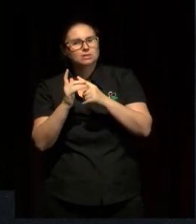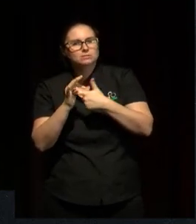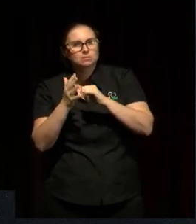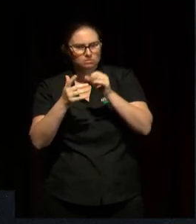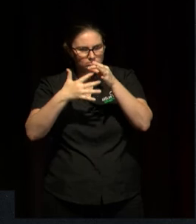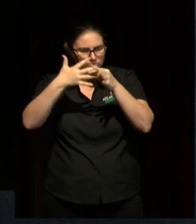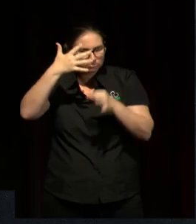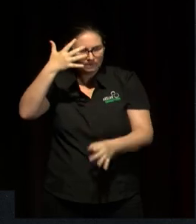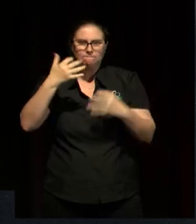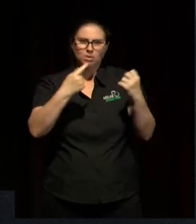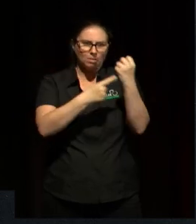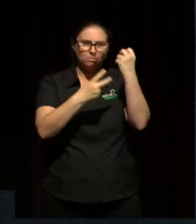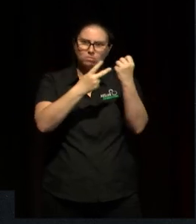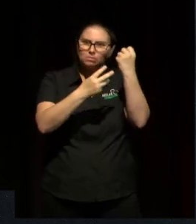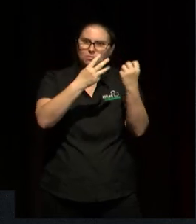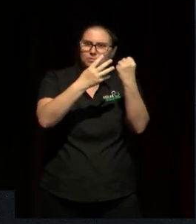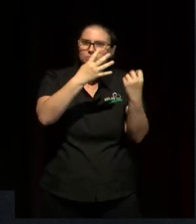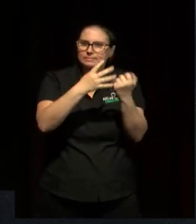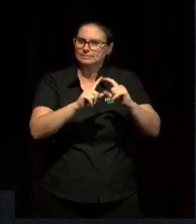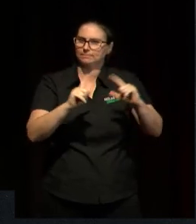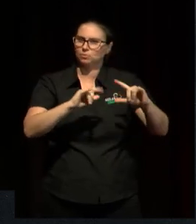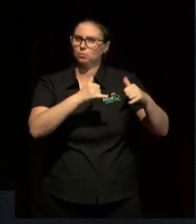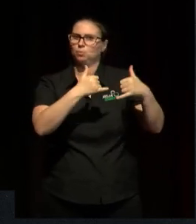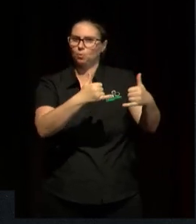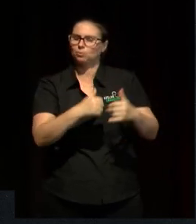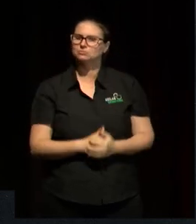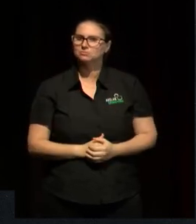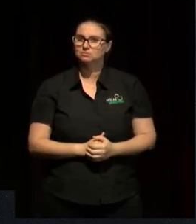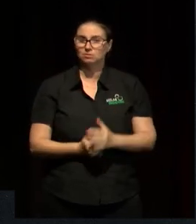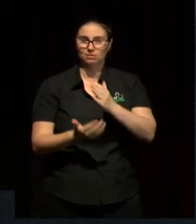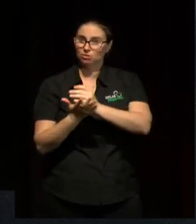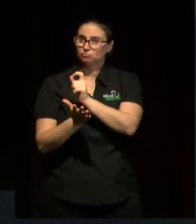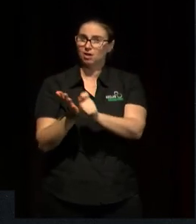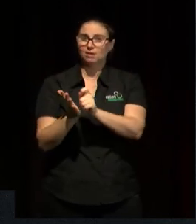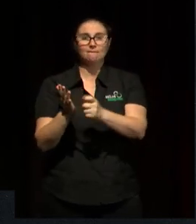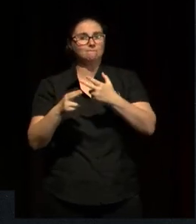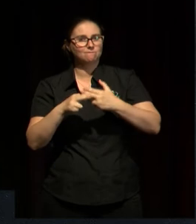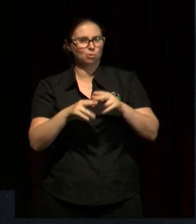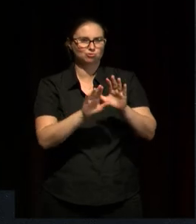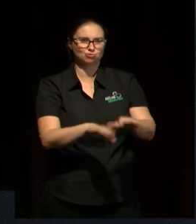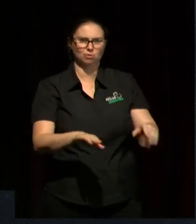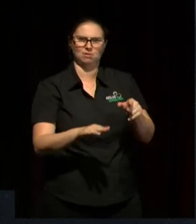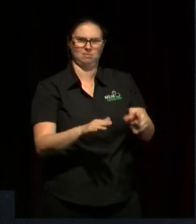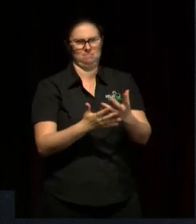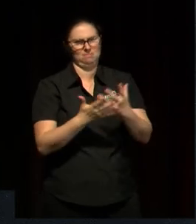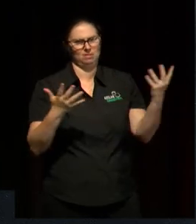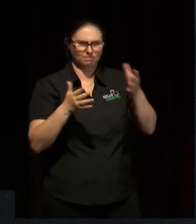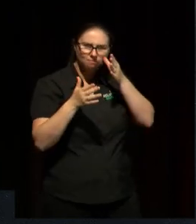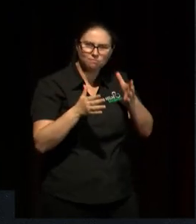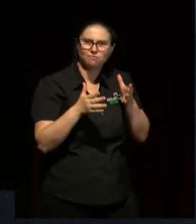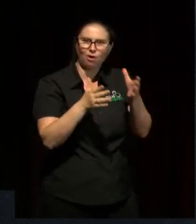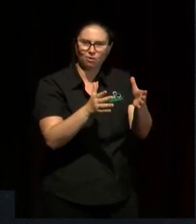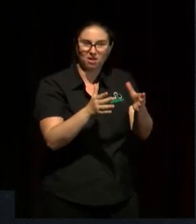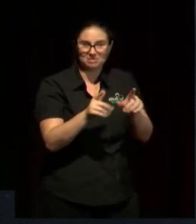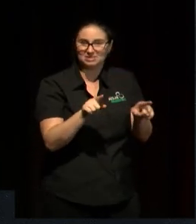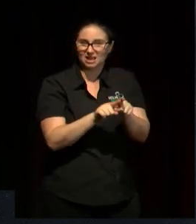think writing and publishing for children has been a big part of that early work and it's also continued through